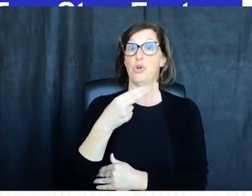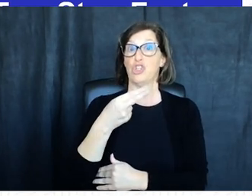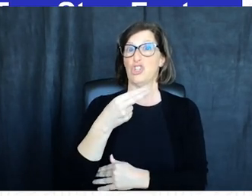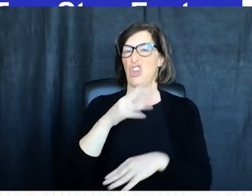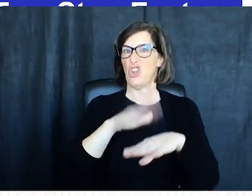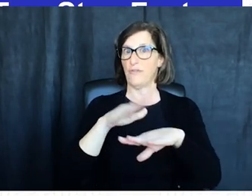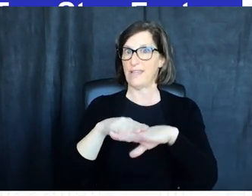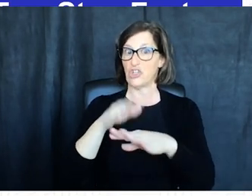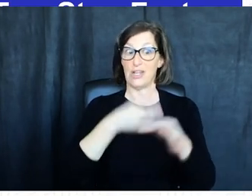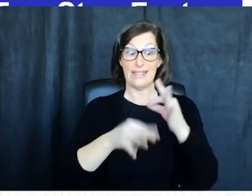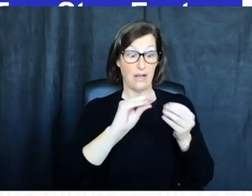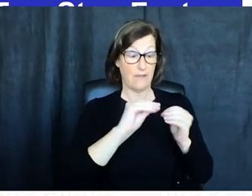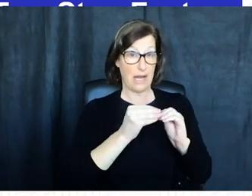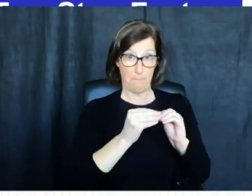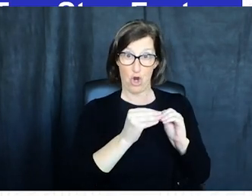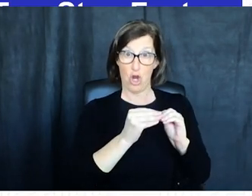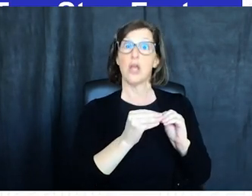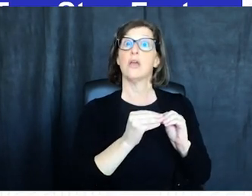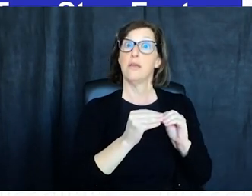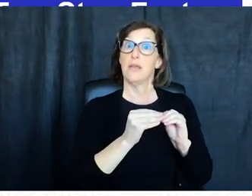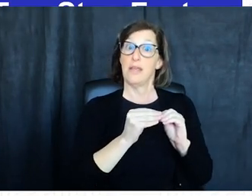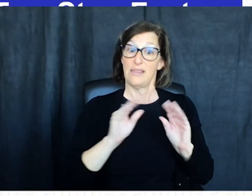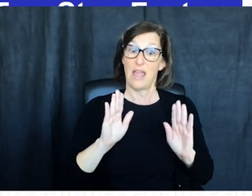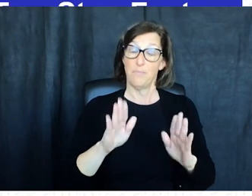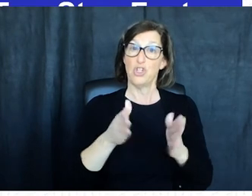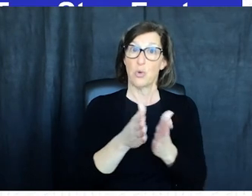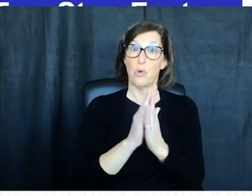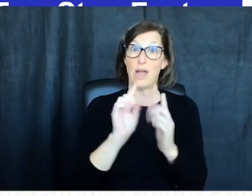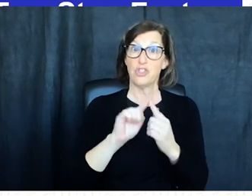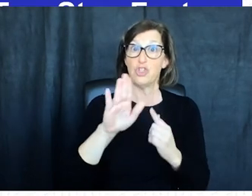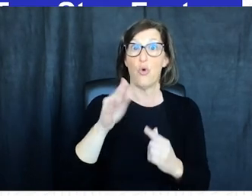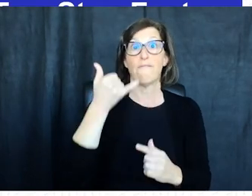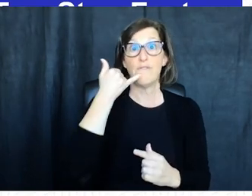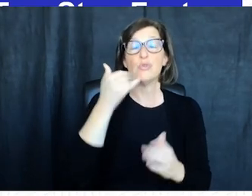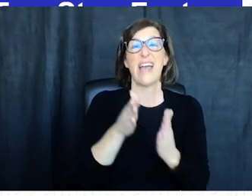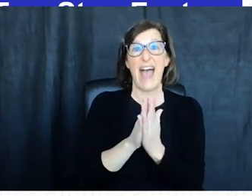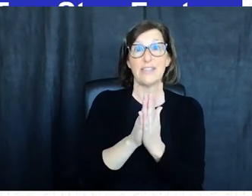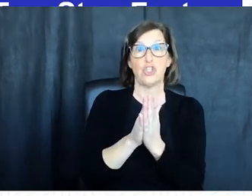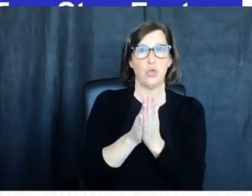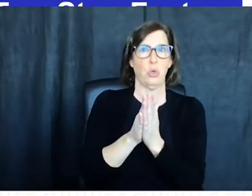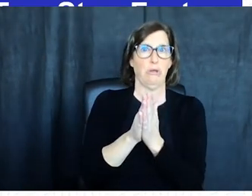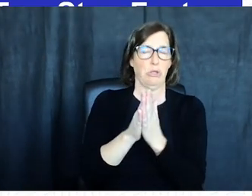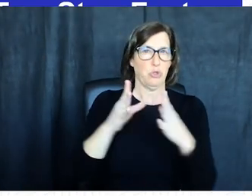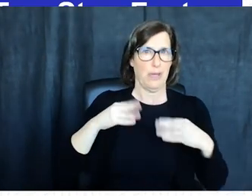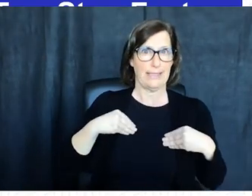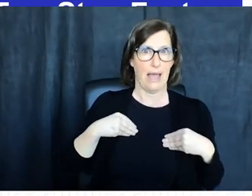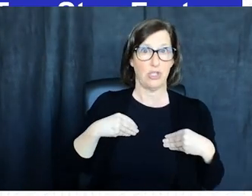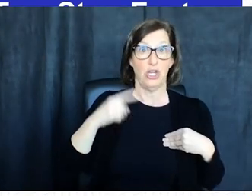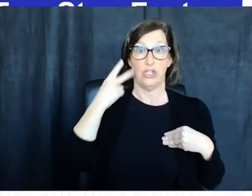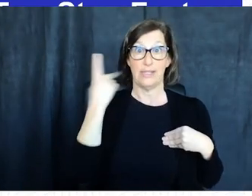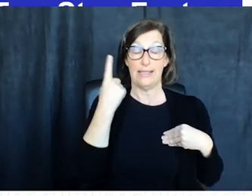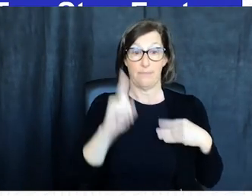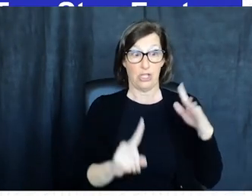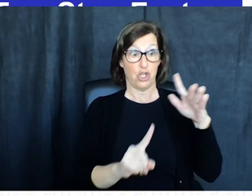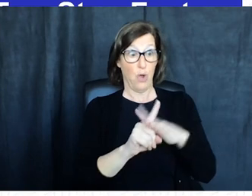instead of a numeric code the website or service pushes a request to your phone to ask you to let you in you'll see a pop-up